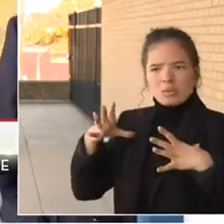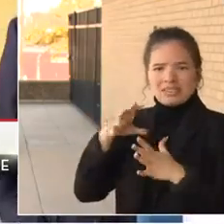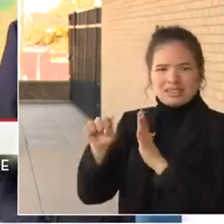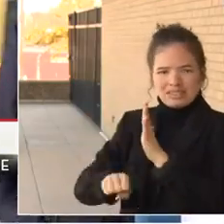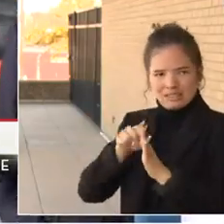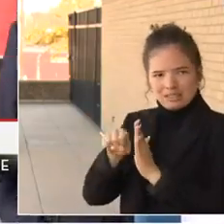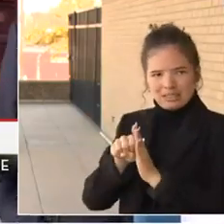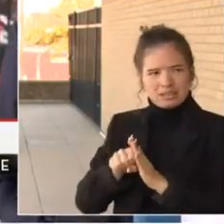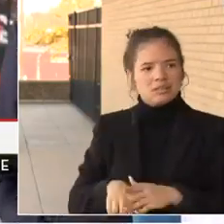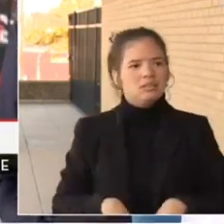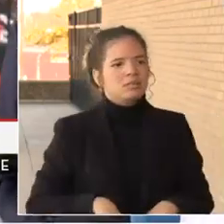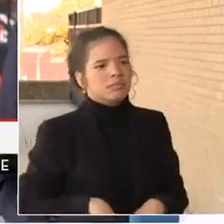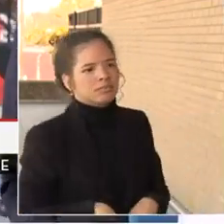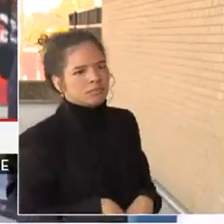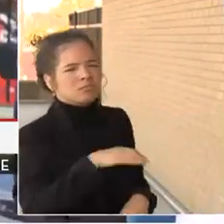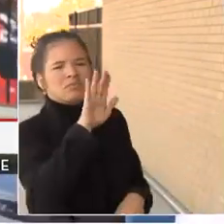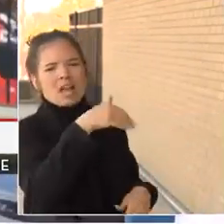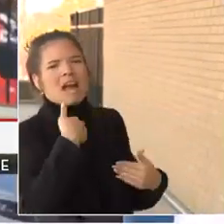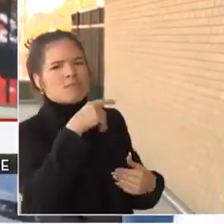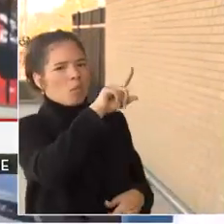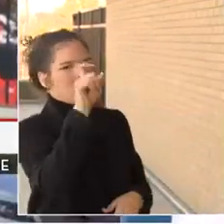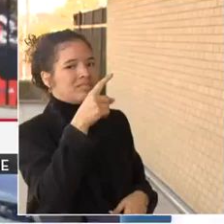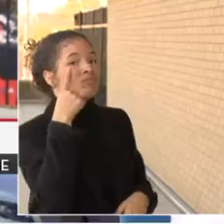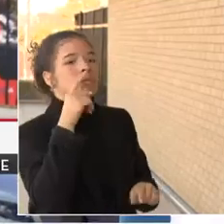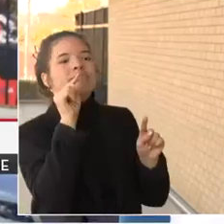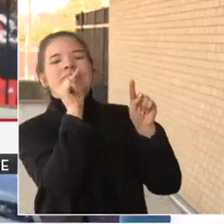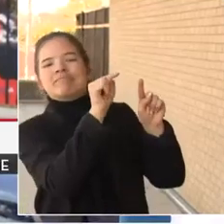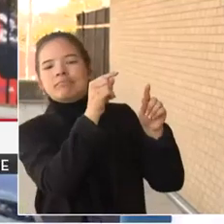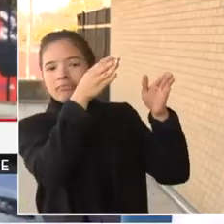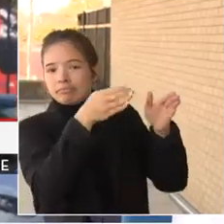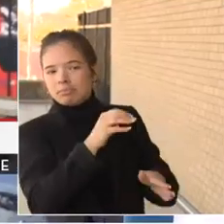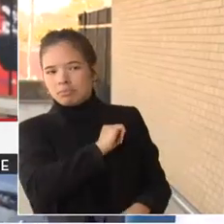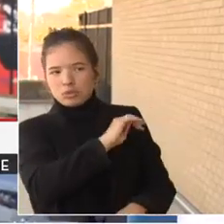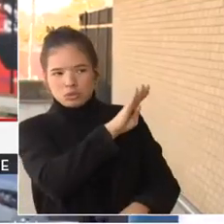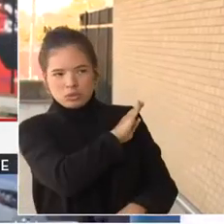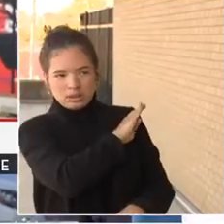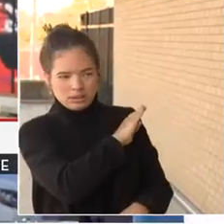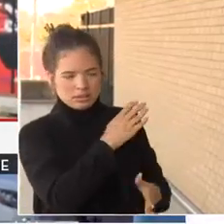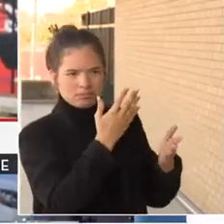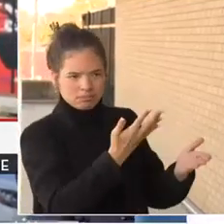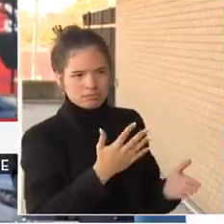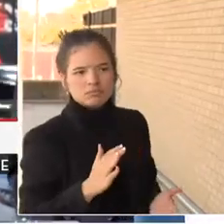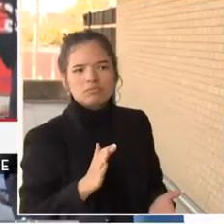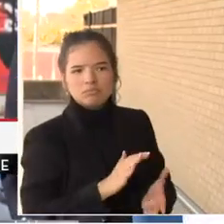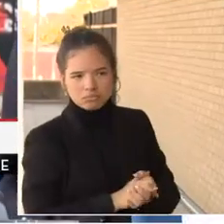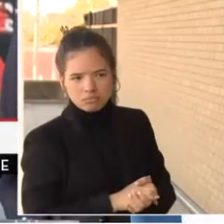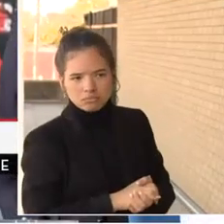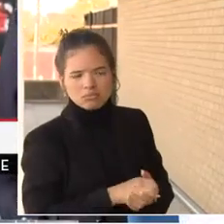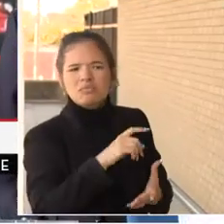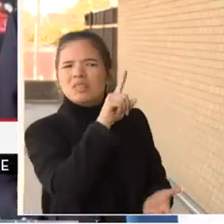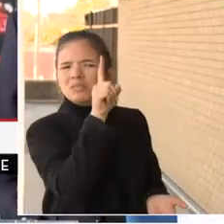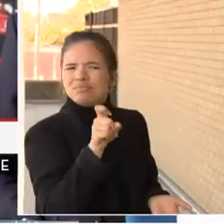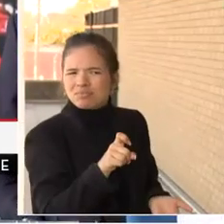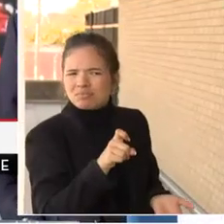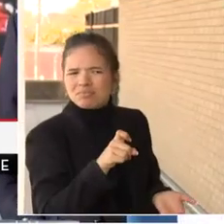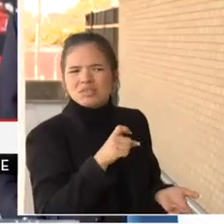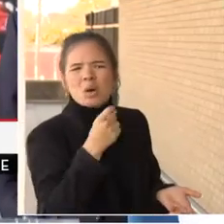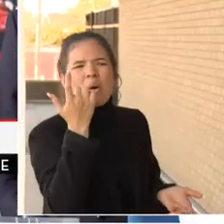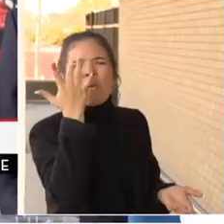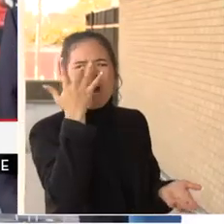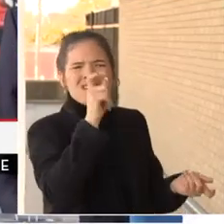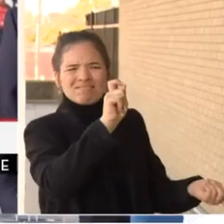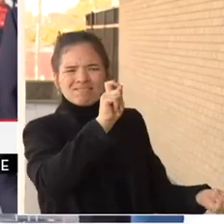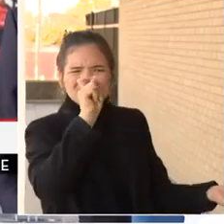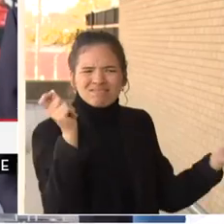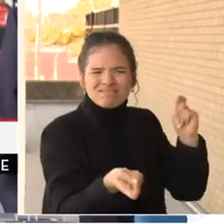Mayor is D.C. Why are you opposed to changing the D.C. criminal code, and are you doing anything to prevent it from changing?